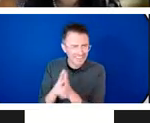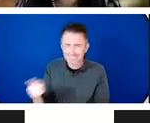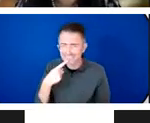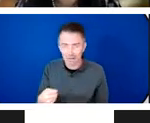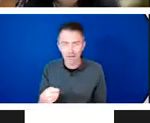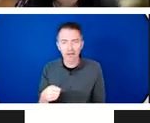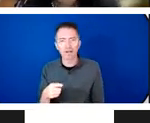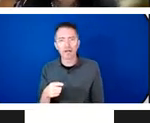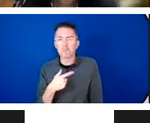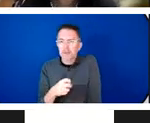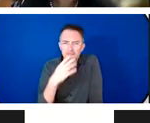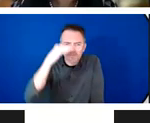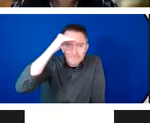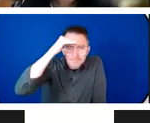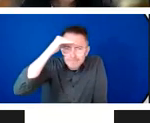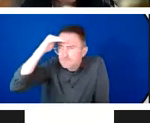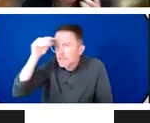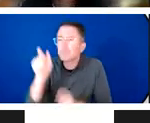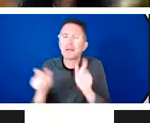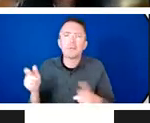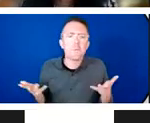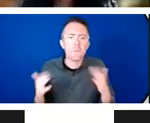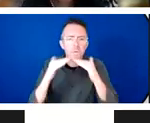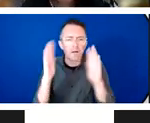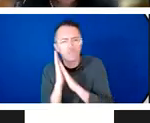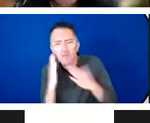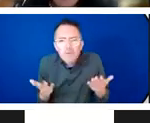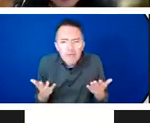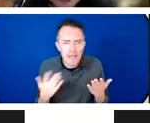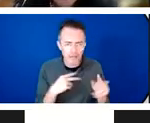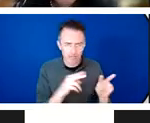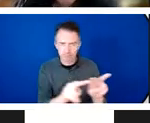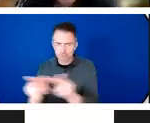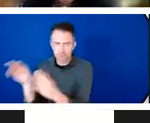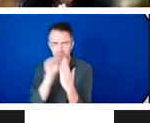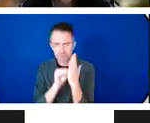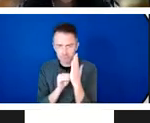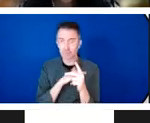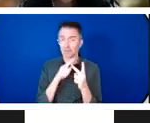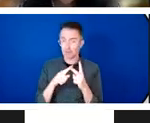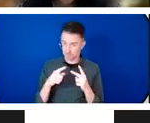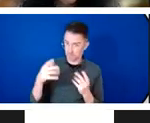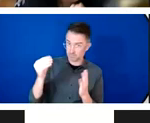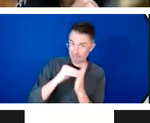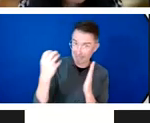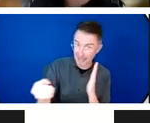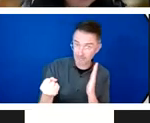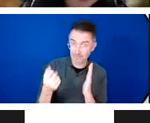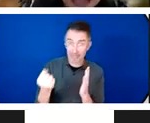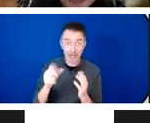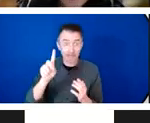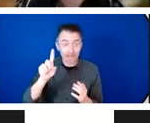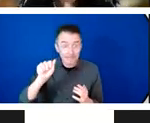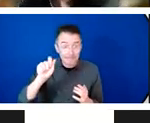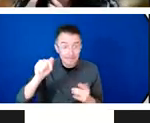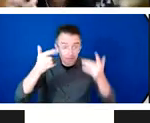vulnerability assessments including geospatial and georeference technologies that really help us say who's in a flood